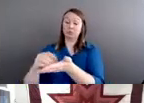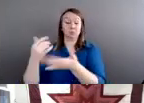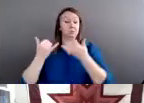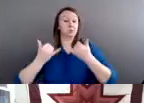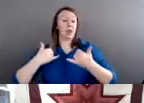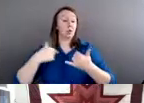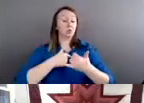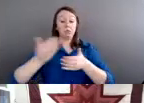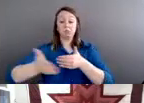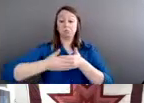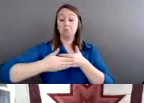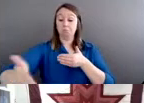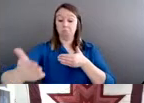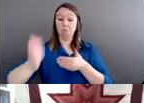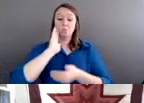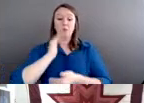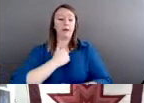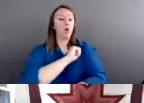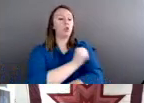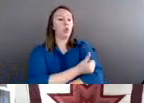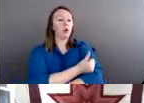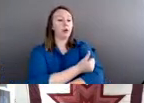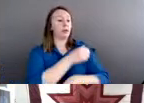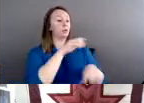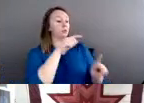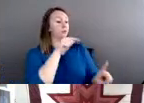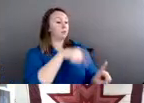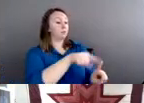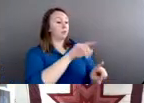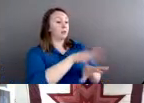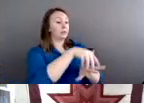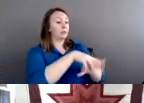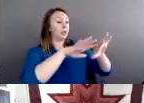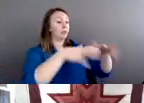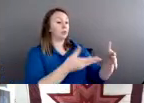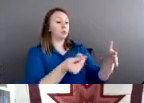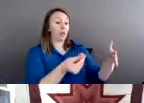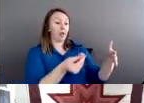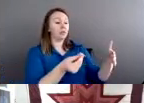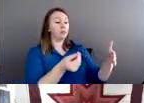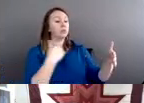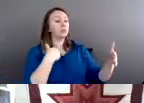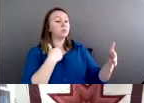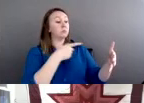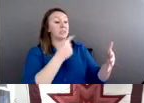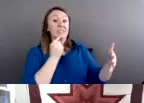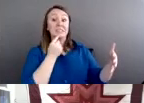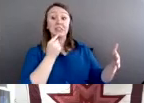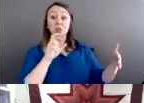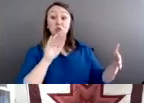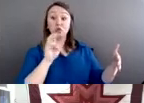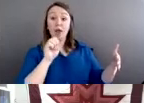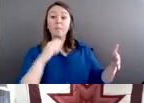have authority over serious crimes on Indian reservations. So they basically said there's no law that